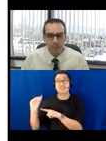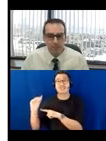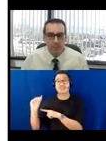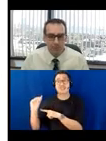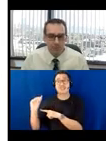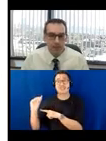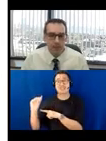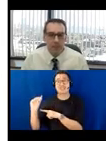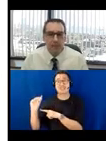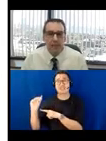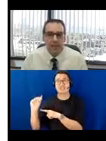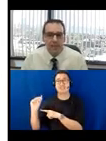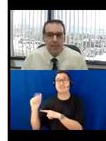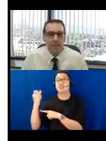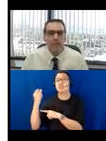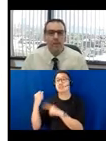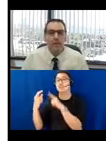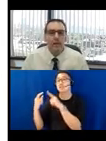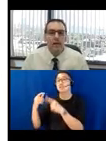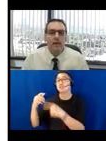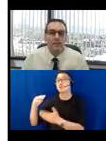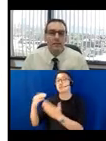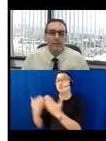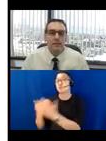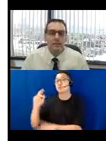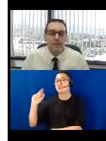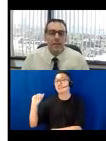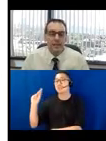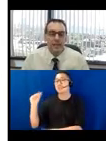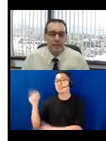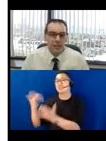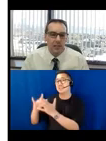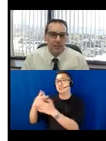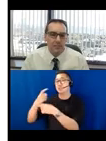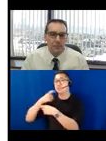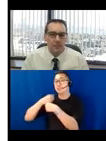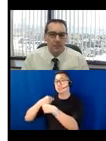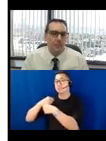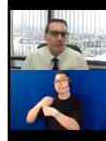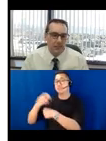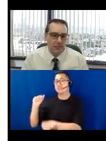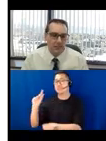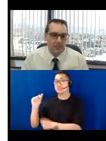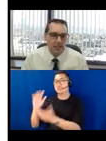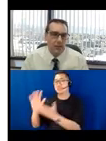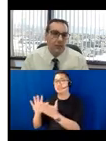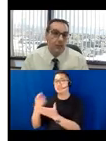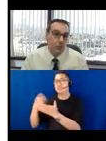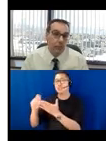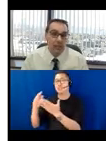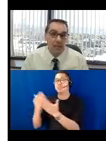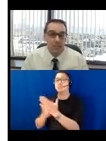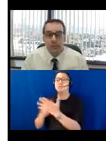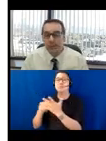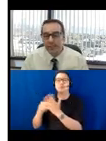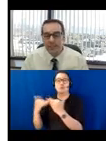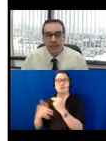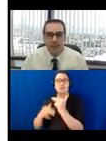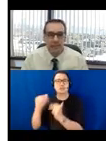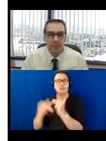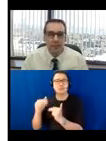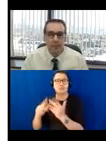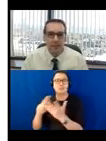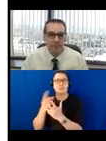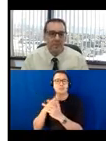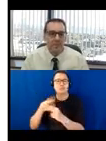It's something produced by the New England ADA Center. It's, it is an ADA checklist for existing facilities that could be utilized to at least